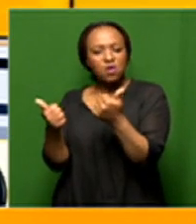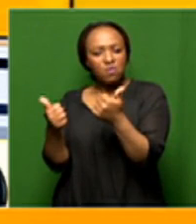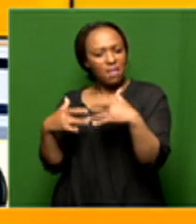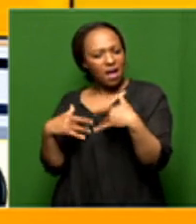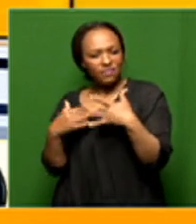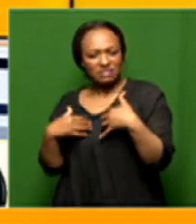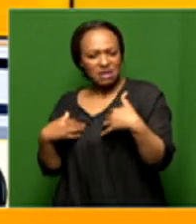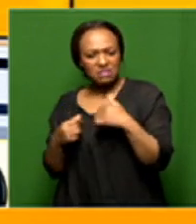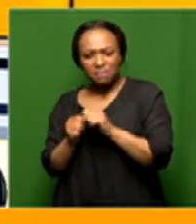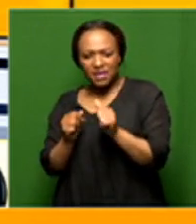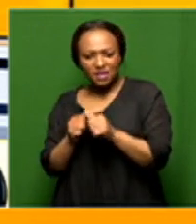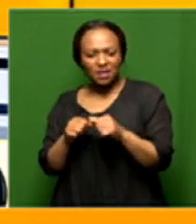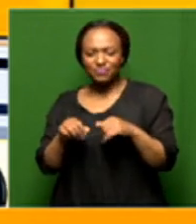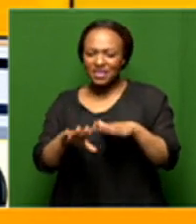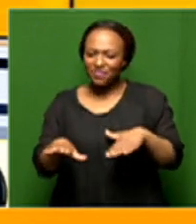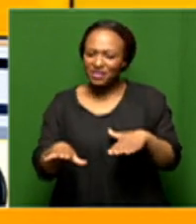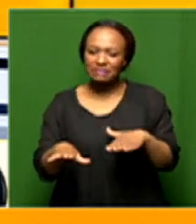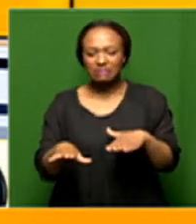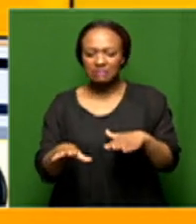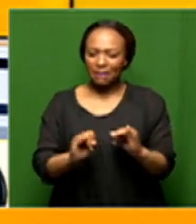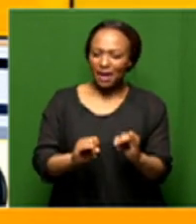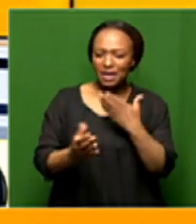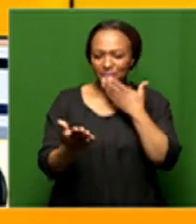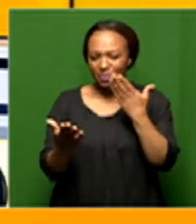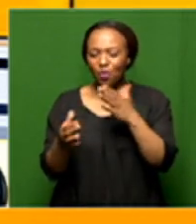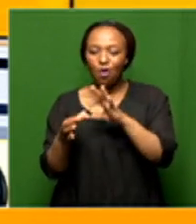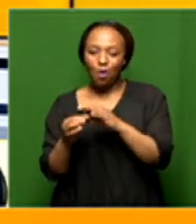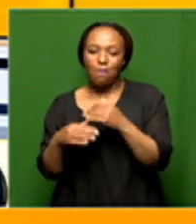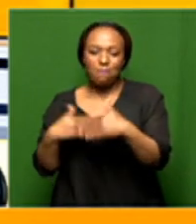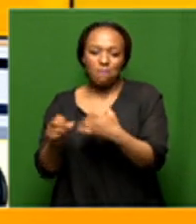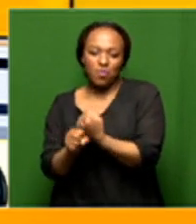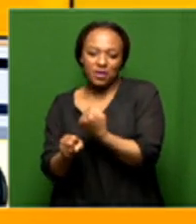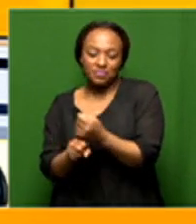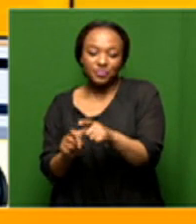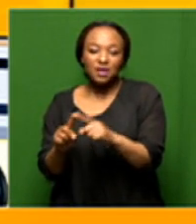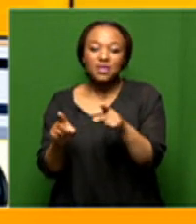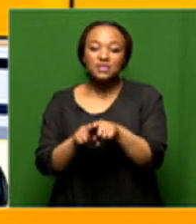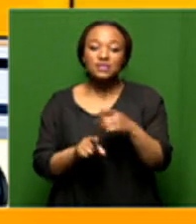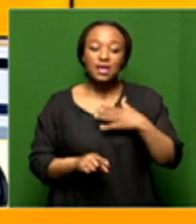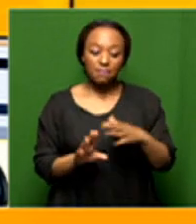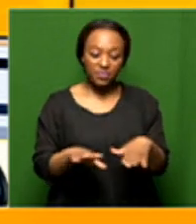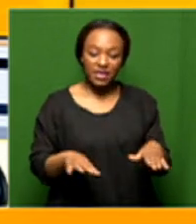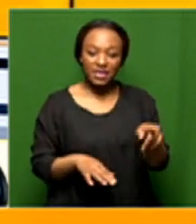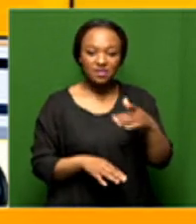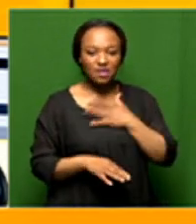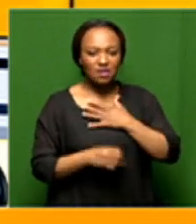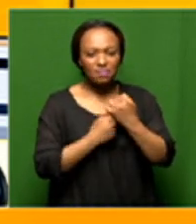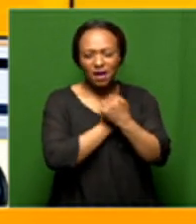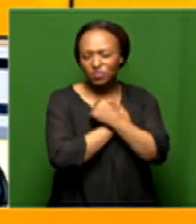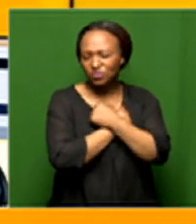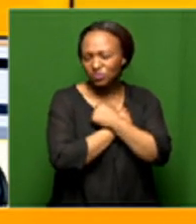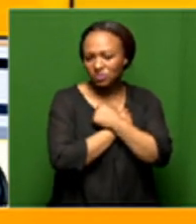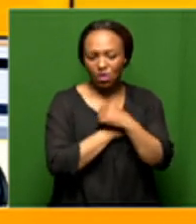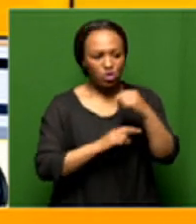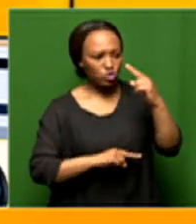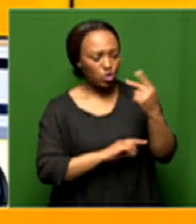of my life the traffic is not as bad so I'm wondering if that's one thing that's going to change on a personal note I've noticed with my kids I'm loving their shorter days